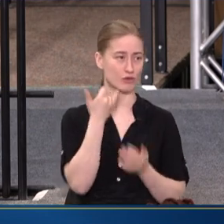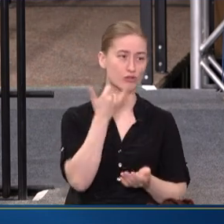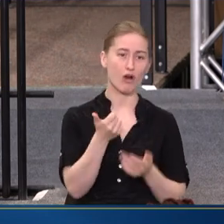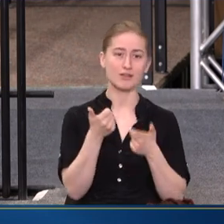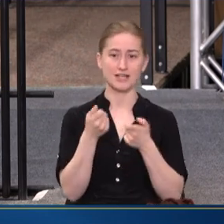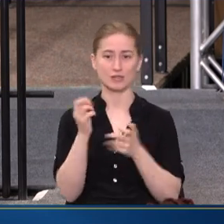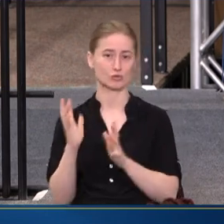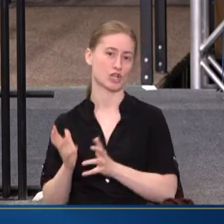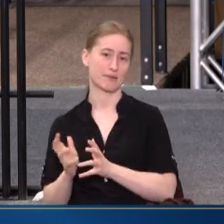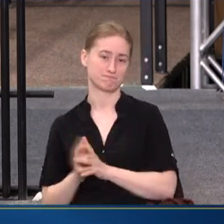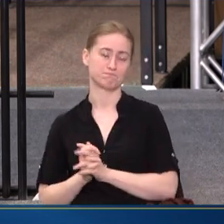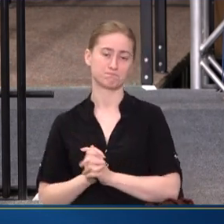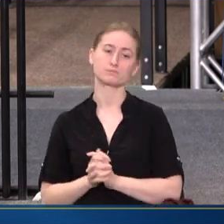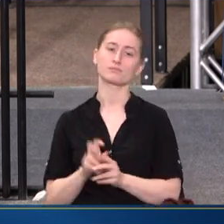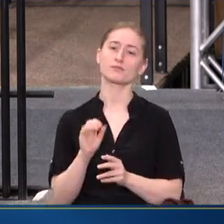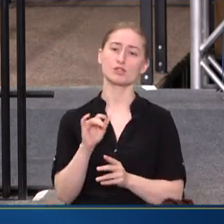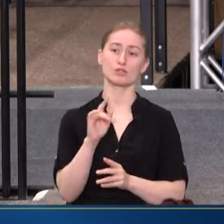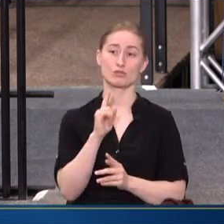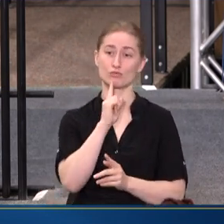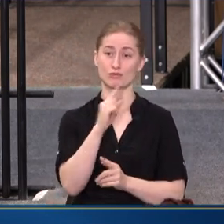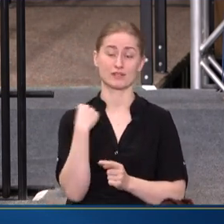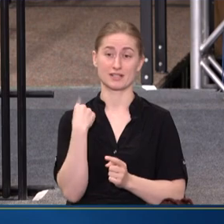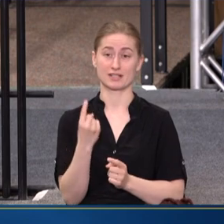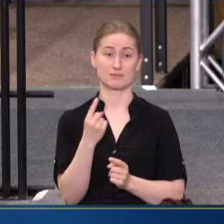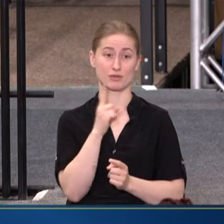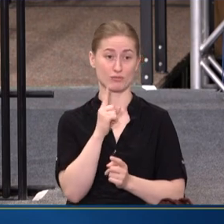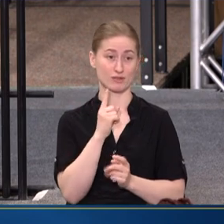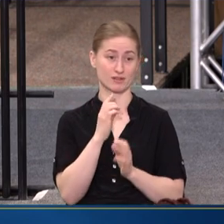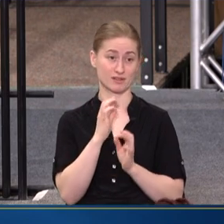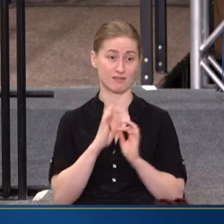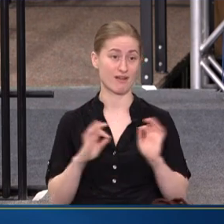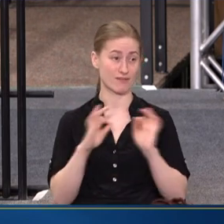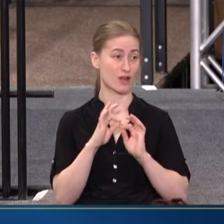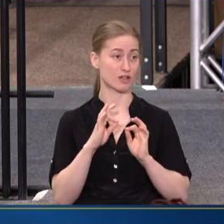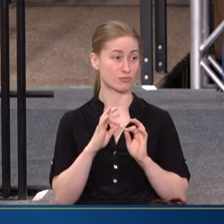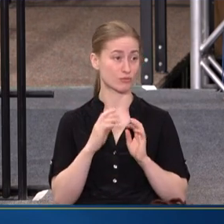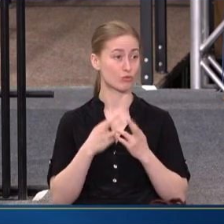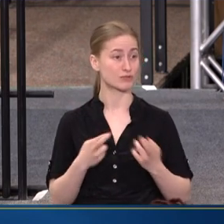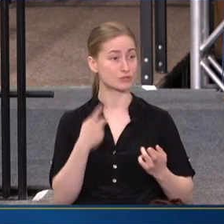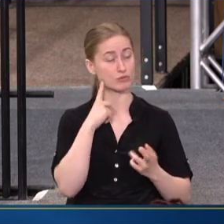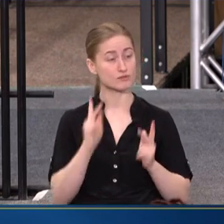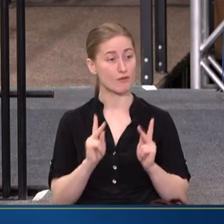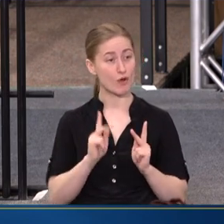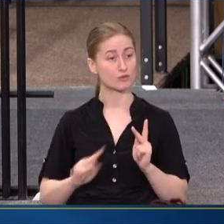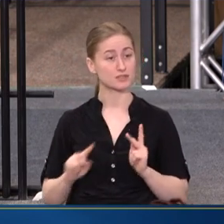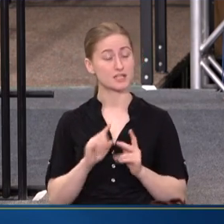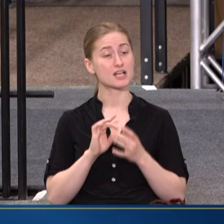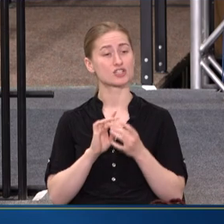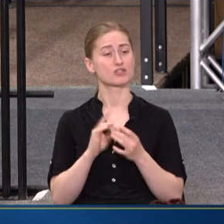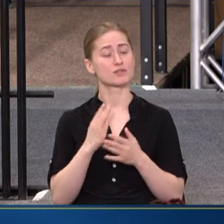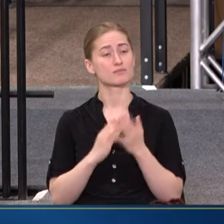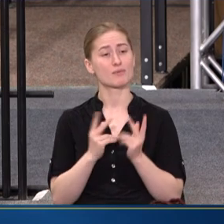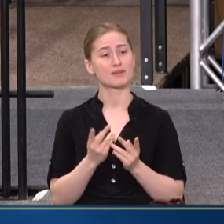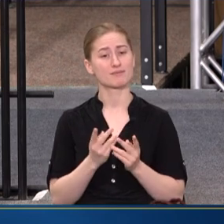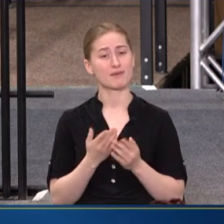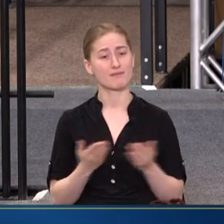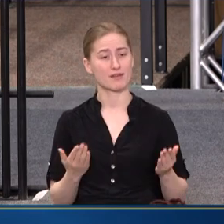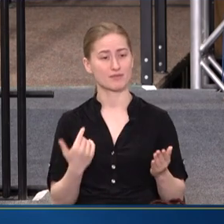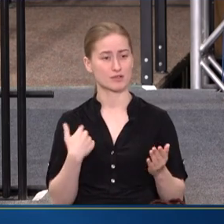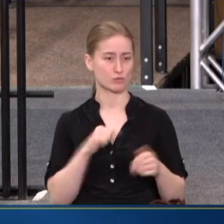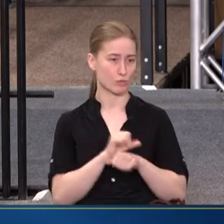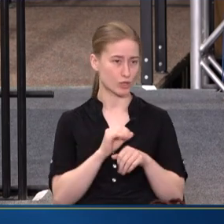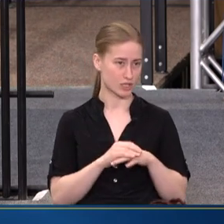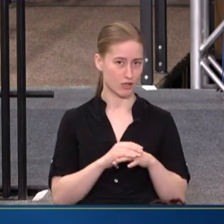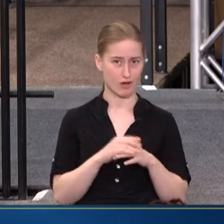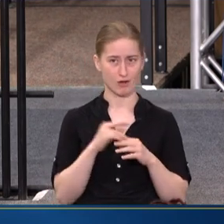TEXT, OR CHATS. SO IT HAS BEEN A REAL VALUABLE RESOURCE FOR FOLKS. IN TERMS OF SOME OF THE THINGS WE'RE WORKING ON AND LOOKING AT MOVING FORWARD,